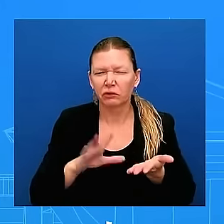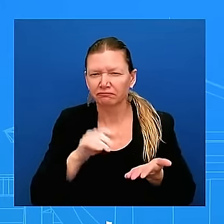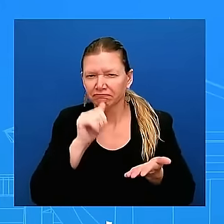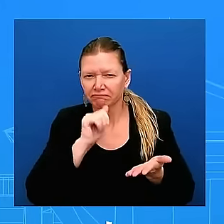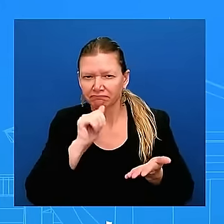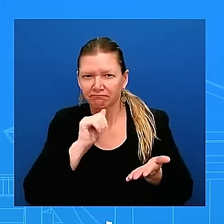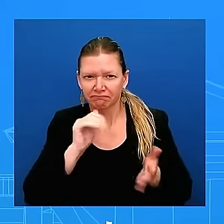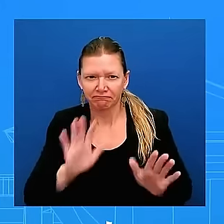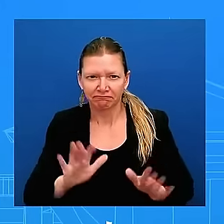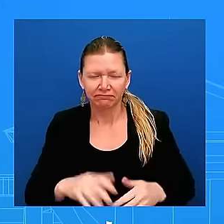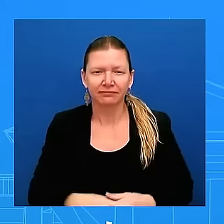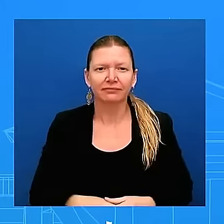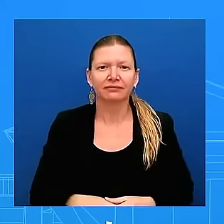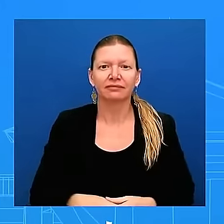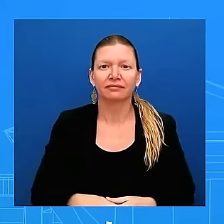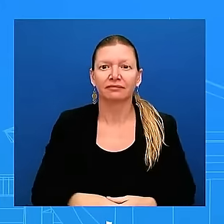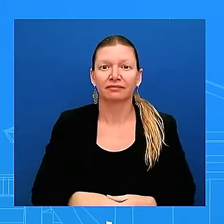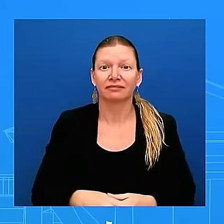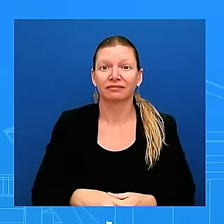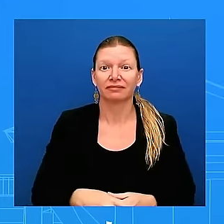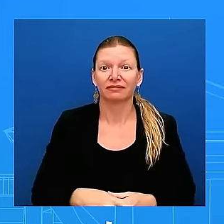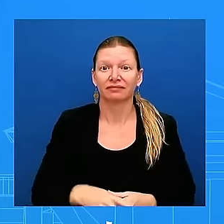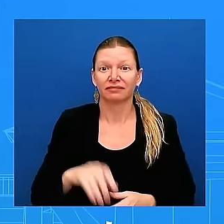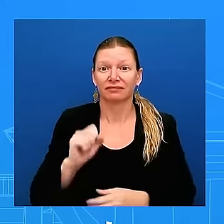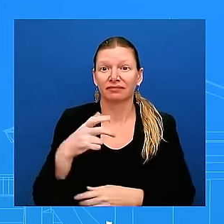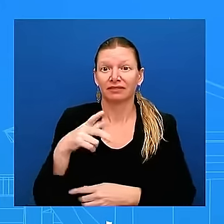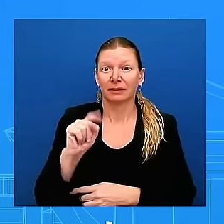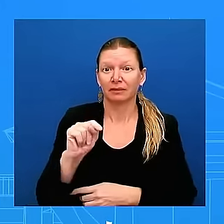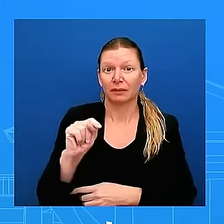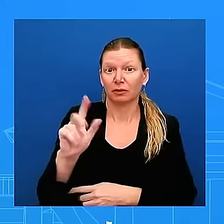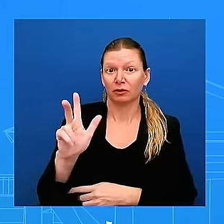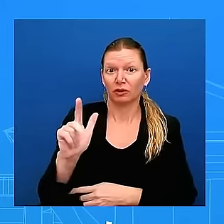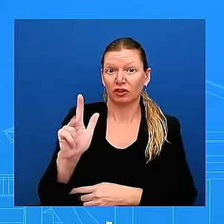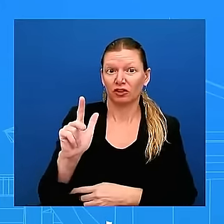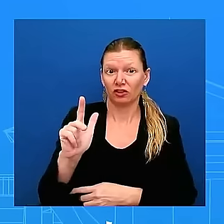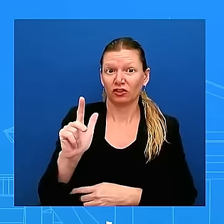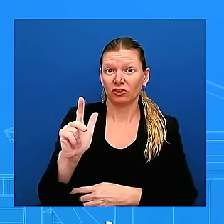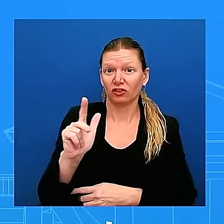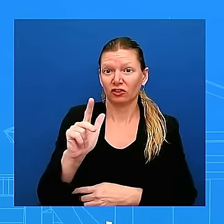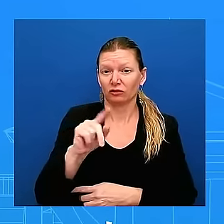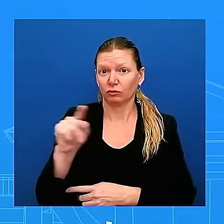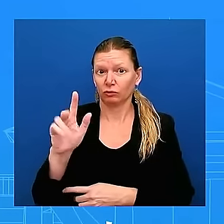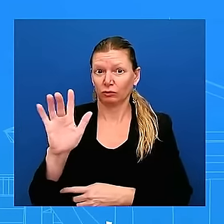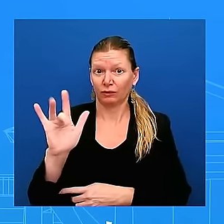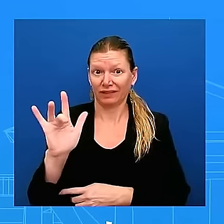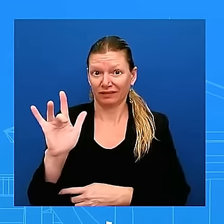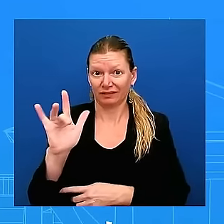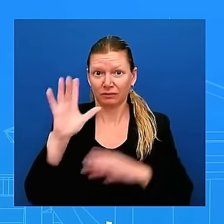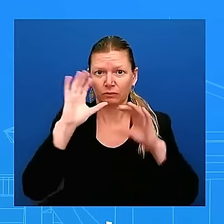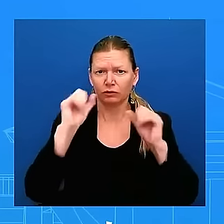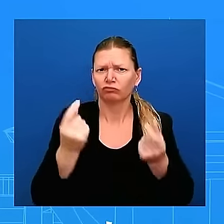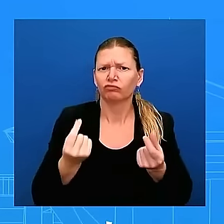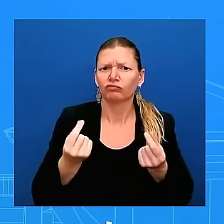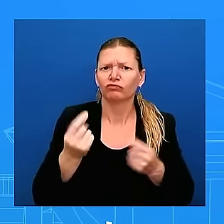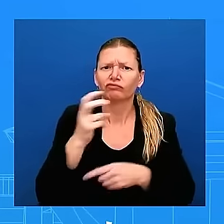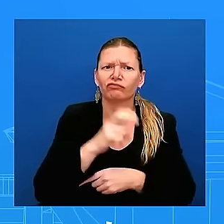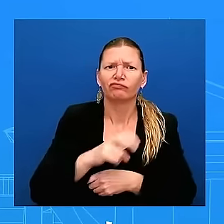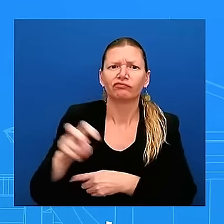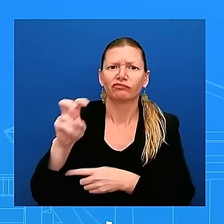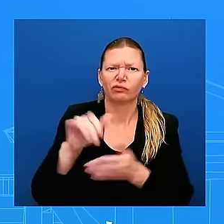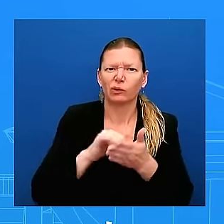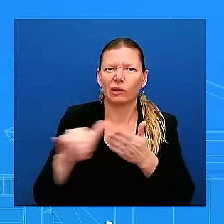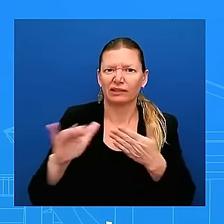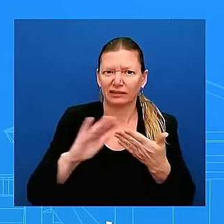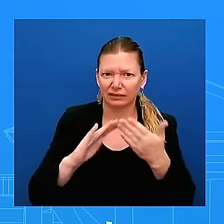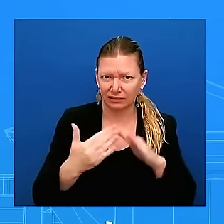September 23rd to the 25th the president will travel to New York City to participate in the 79th session of the